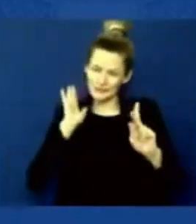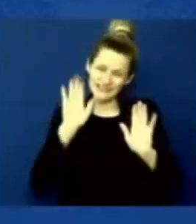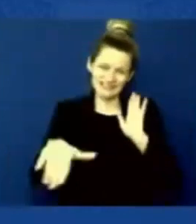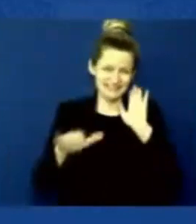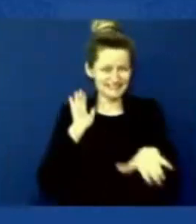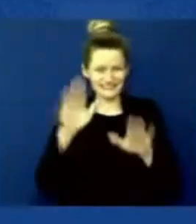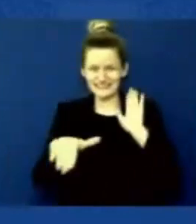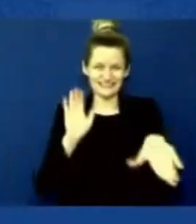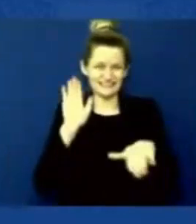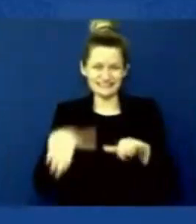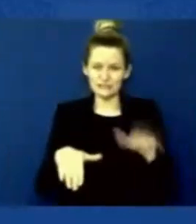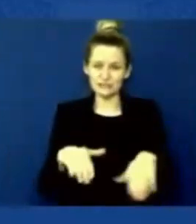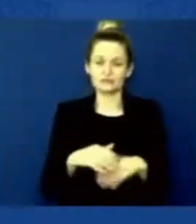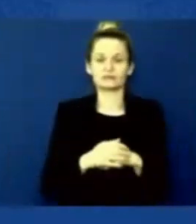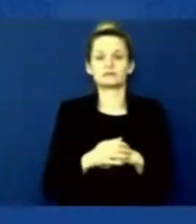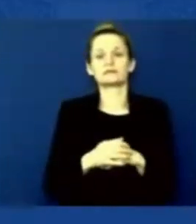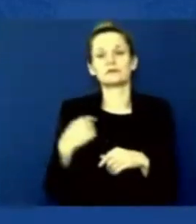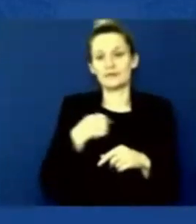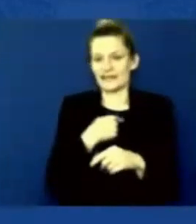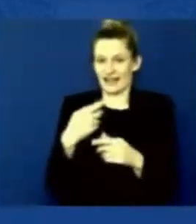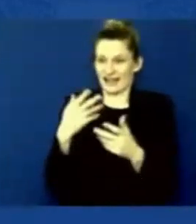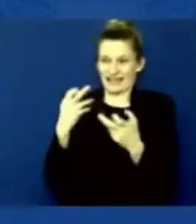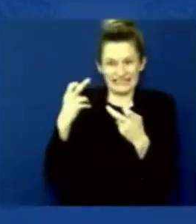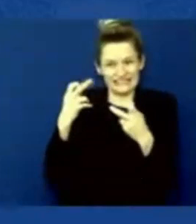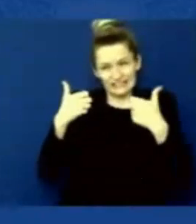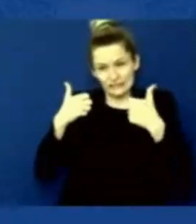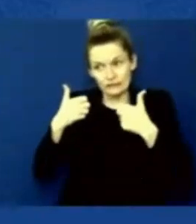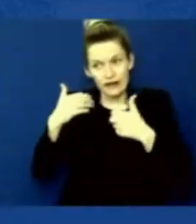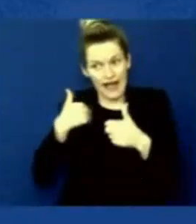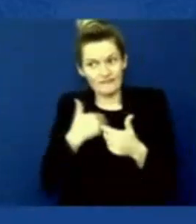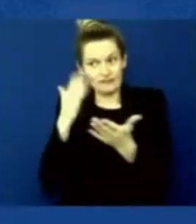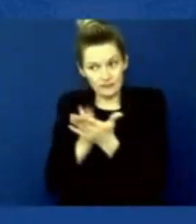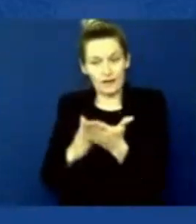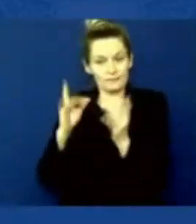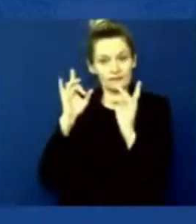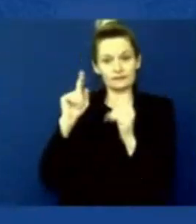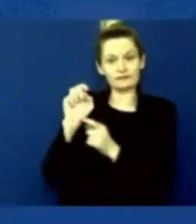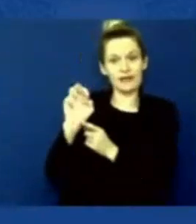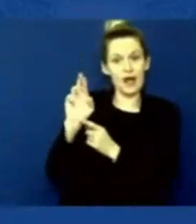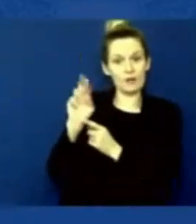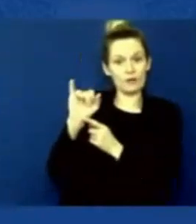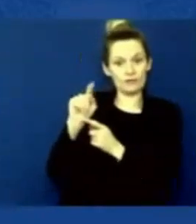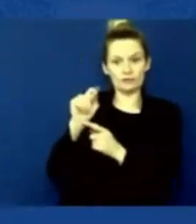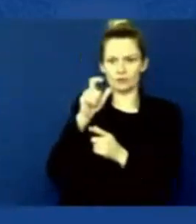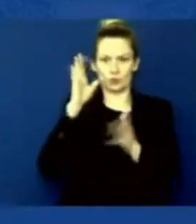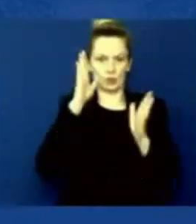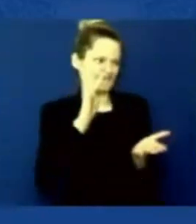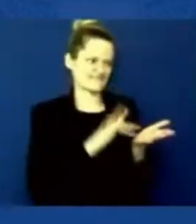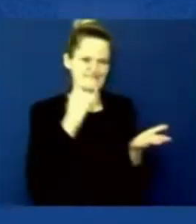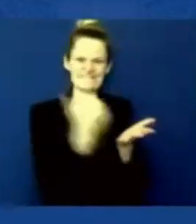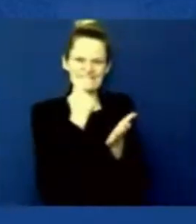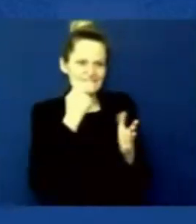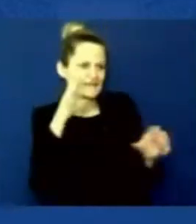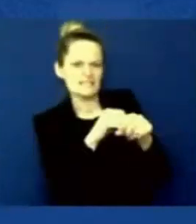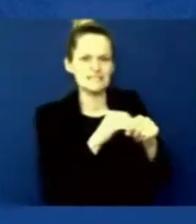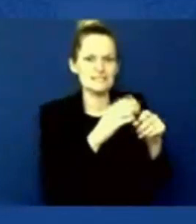target innocent Afghans or American troops. They're maintaining constant vigilance to we're maintaining the concept is to